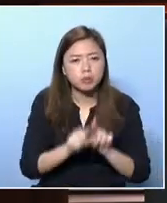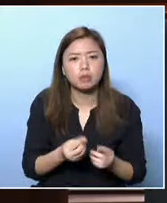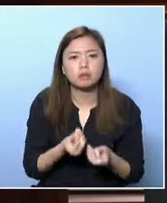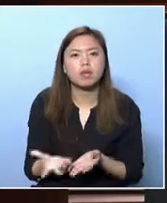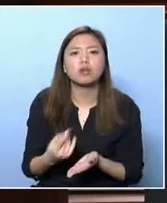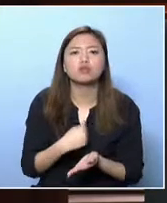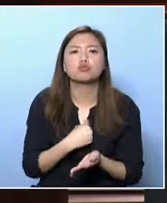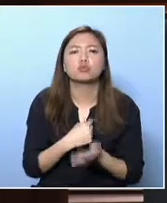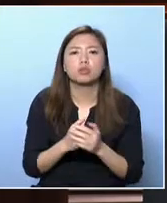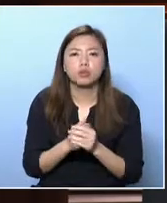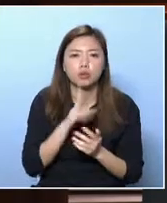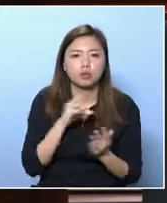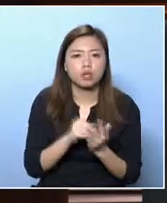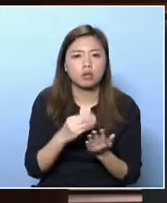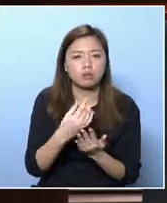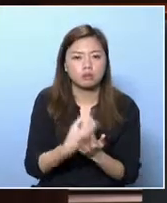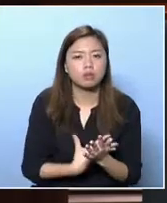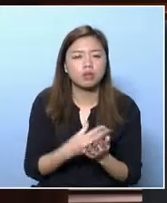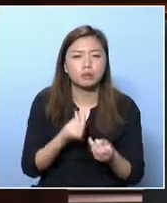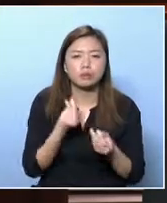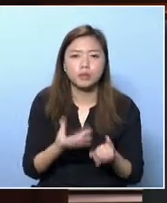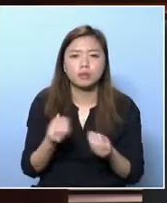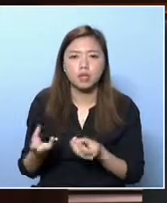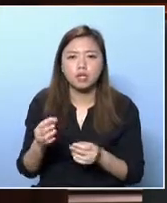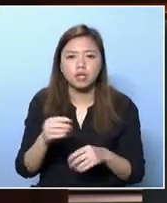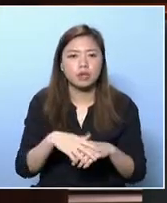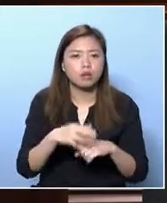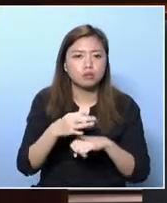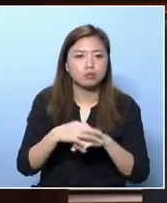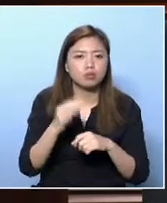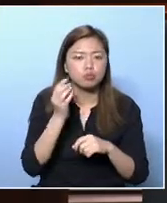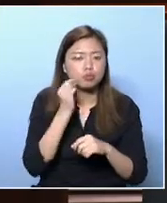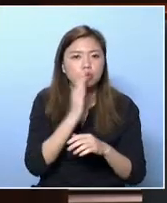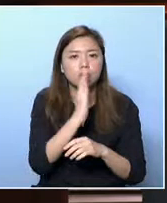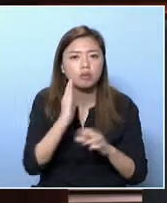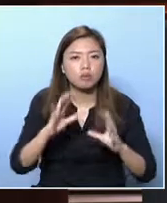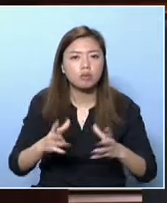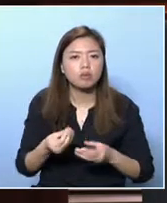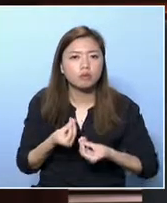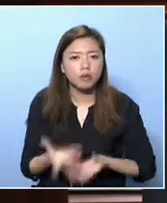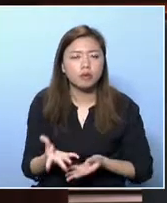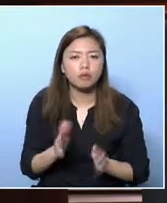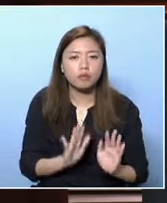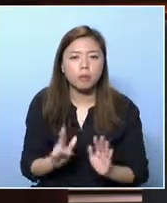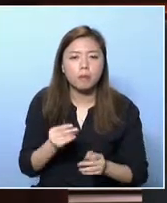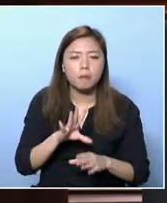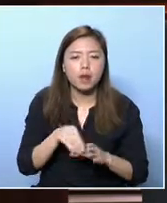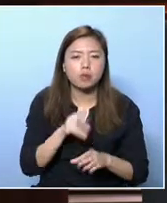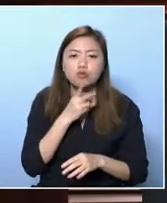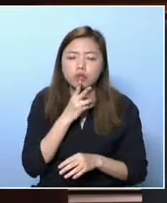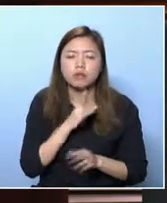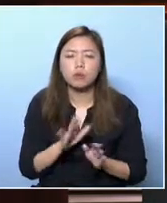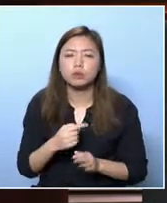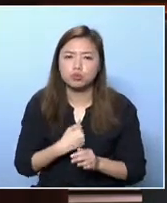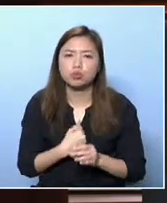ethnic minorities, especially with regards to provision of interpretation services. Service delivery should be EM friendly, such